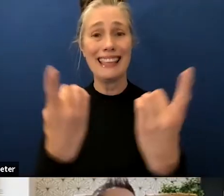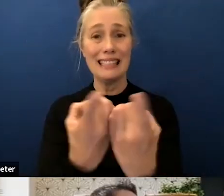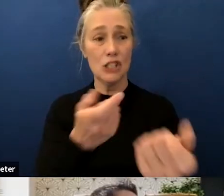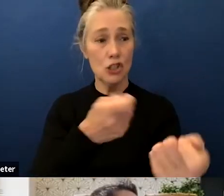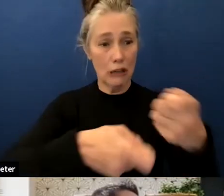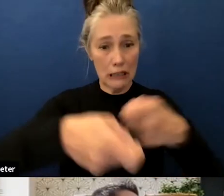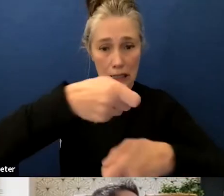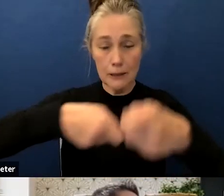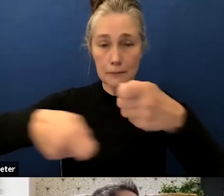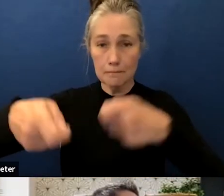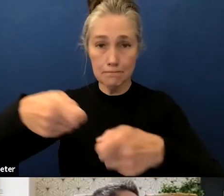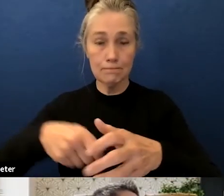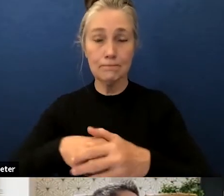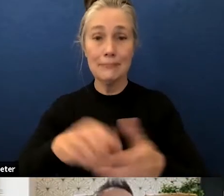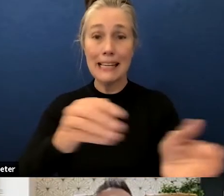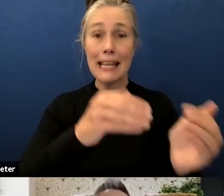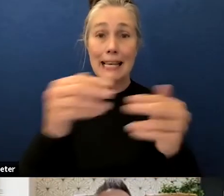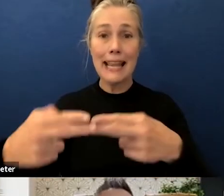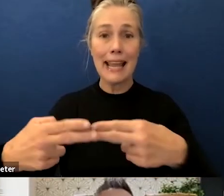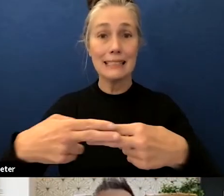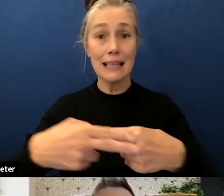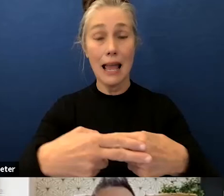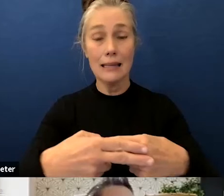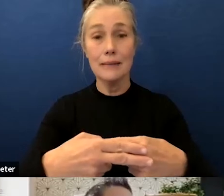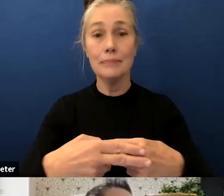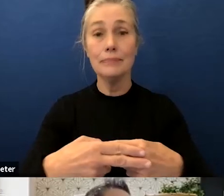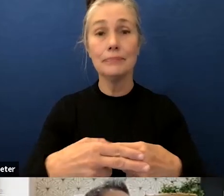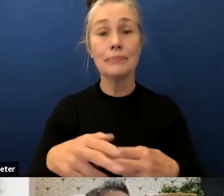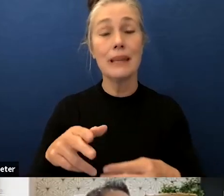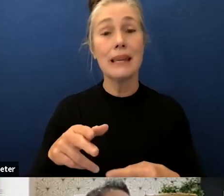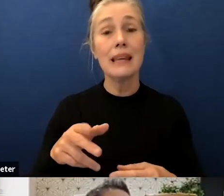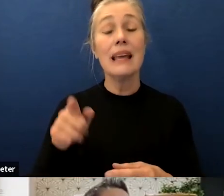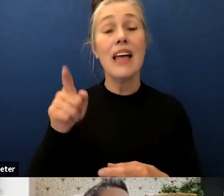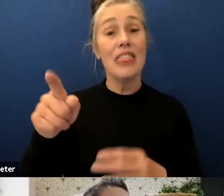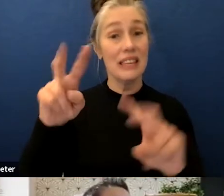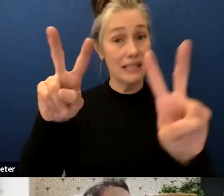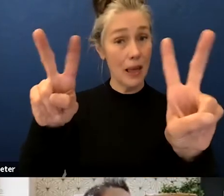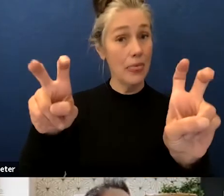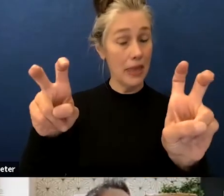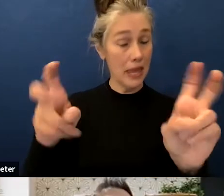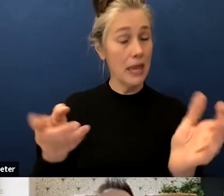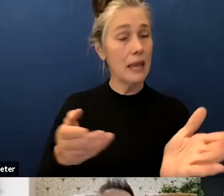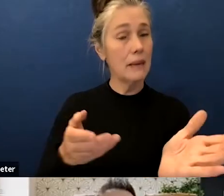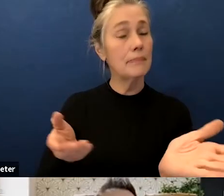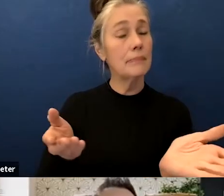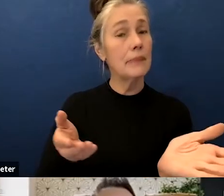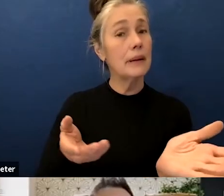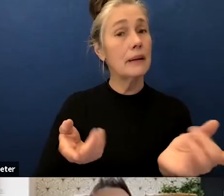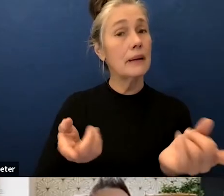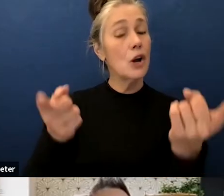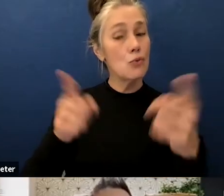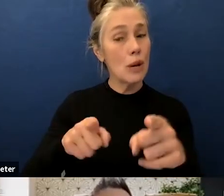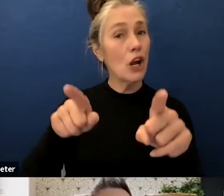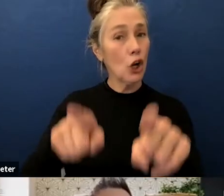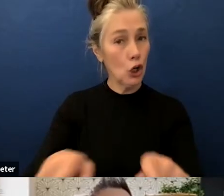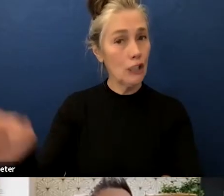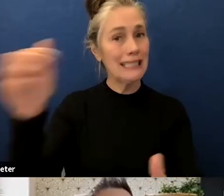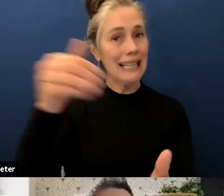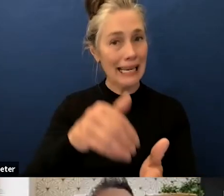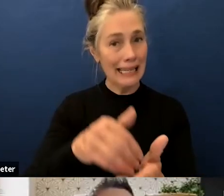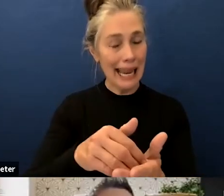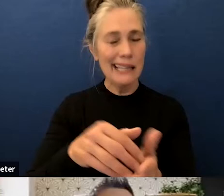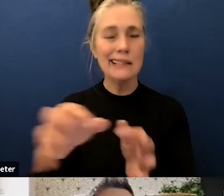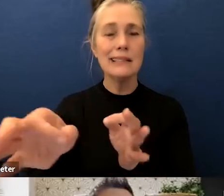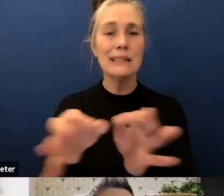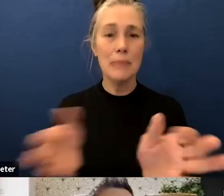so um i want to just stop on this this is a reoccurring theme real quick but i want to talk about it specifically uh for tonight